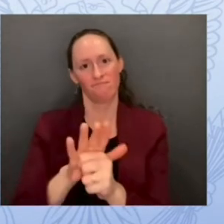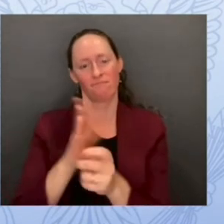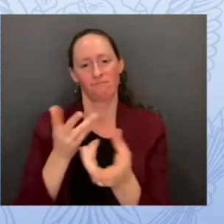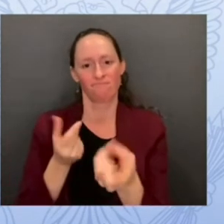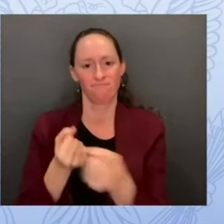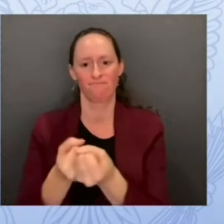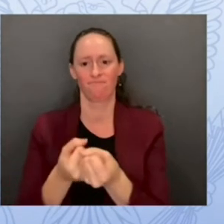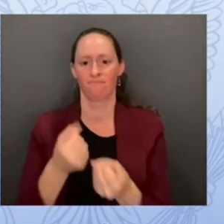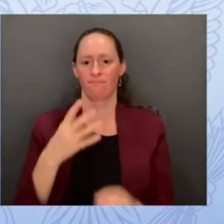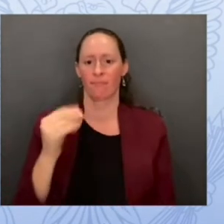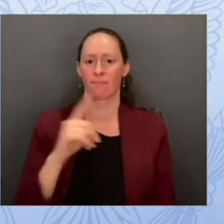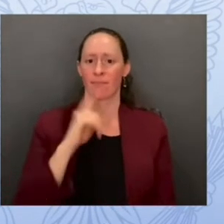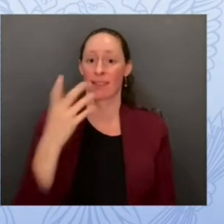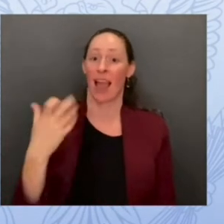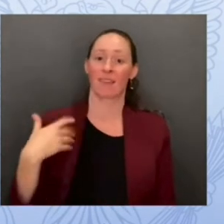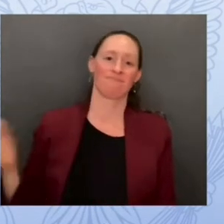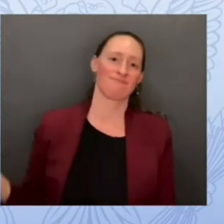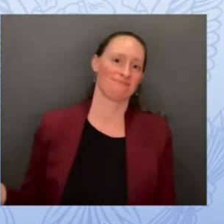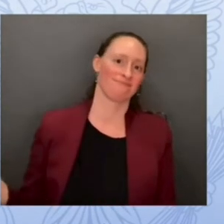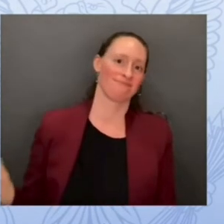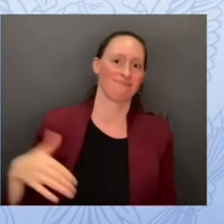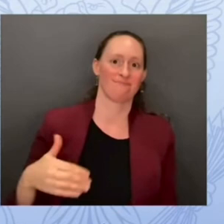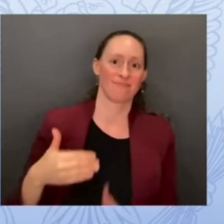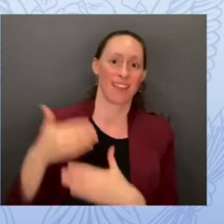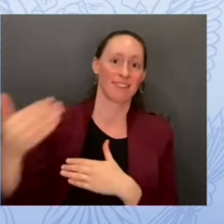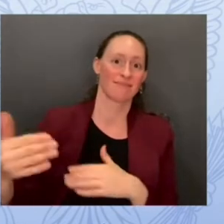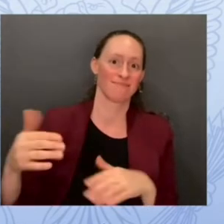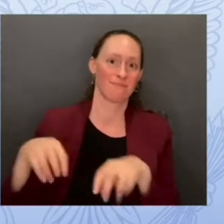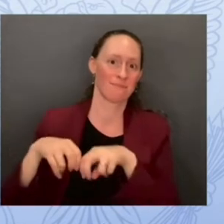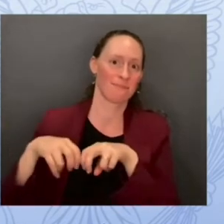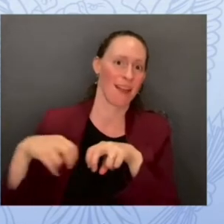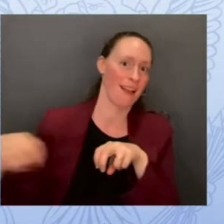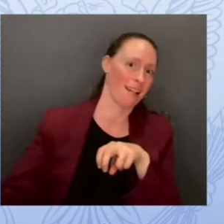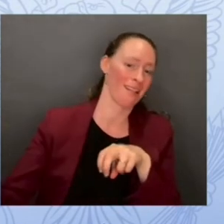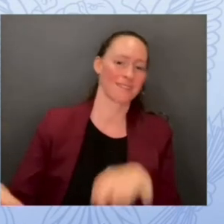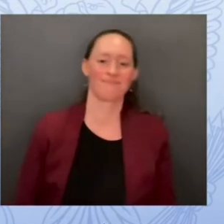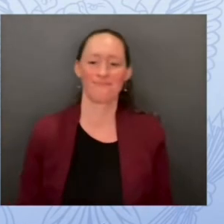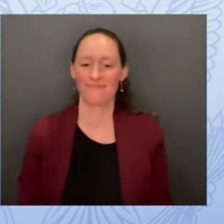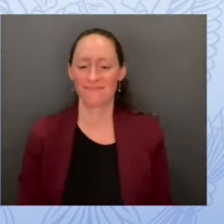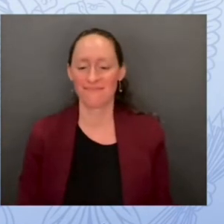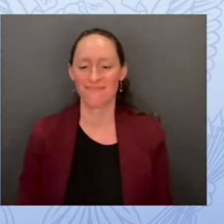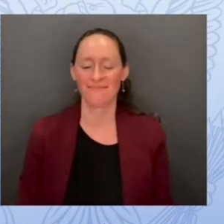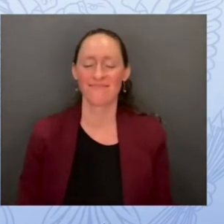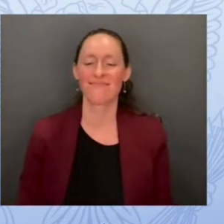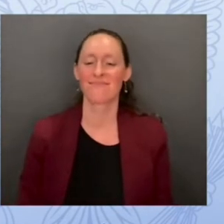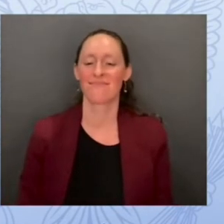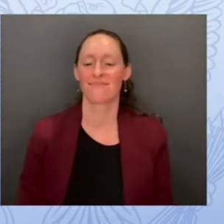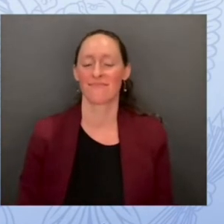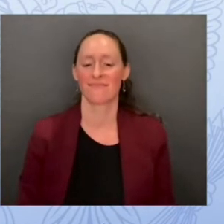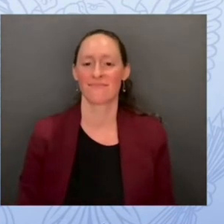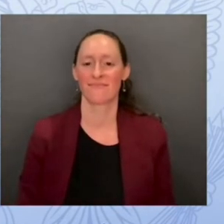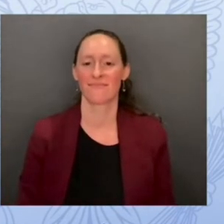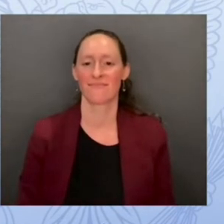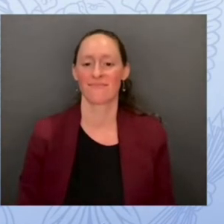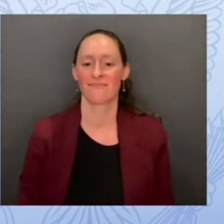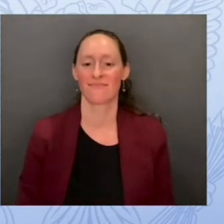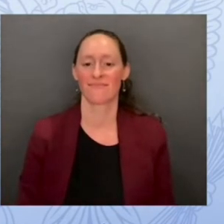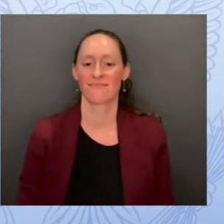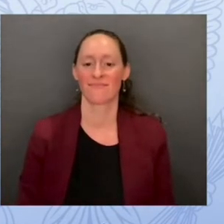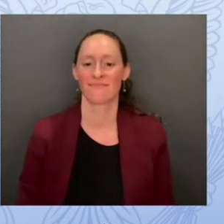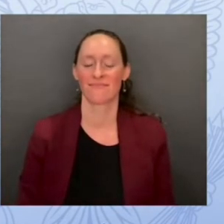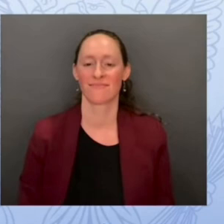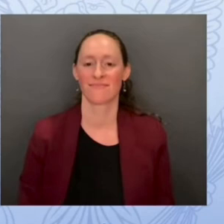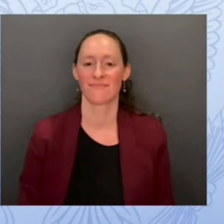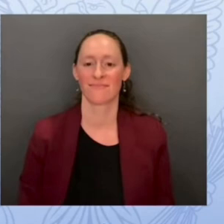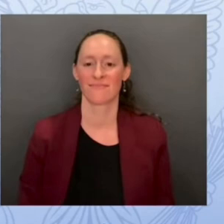next panel to join us on stage as we've heard quite a bit we can do more to prevent cyber